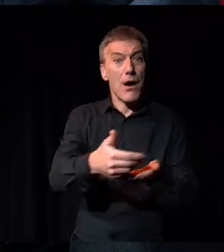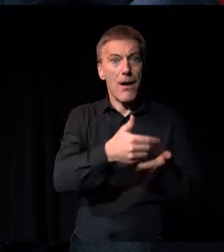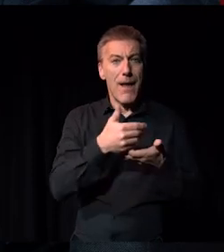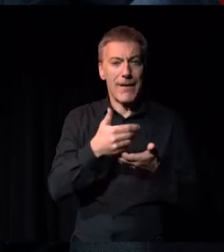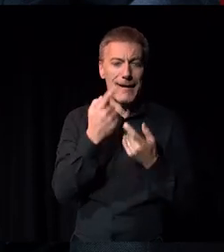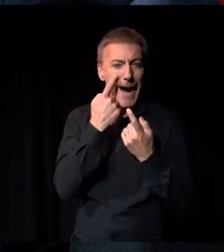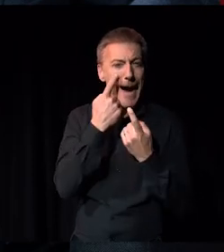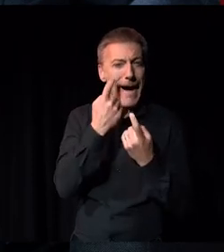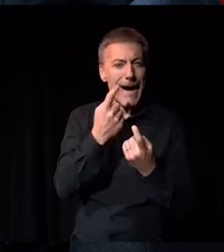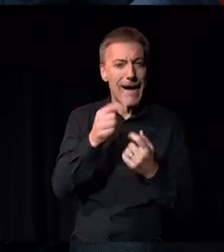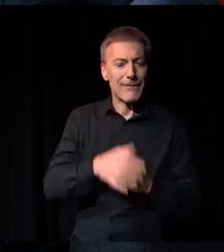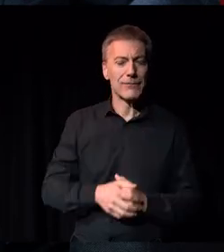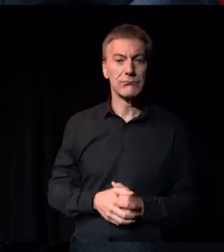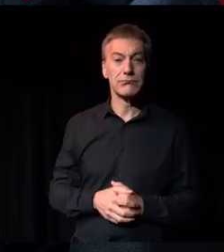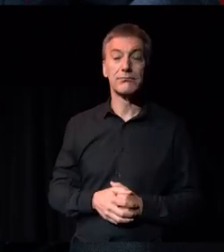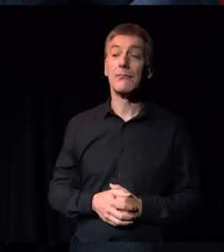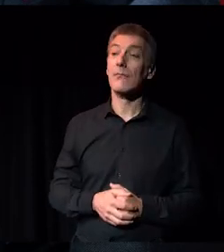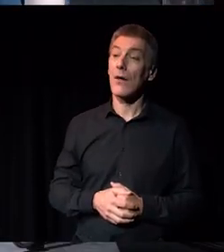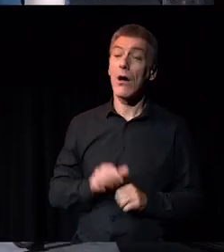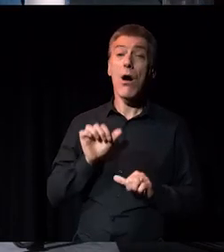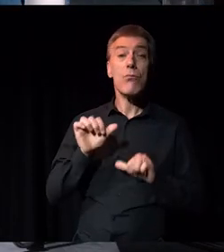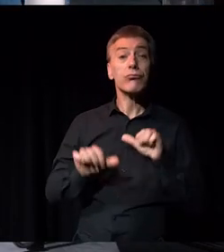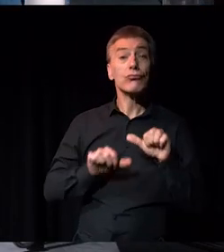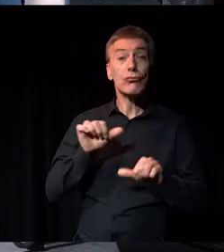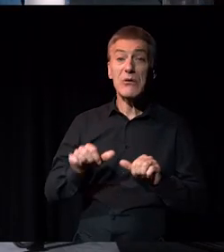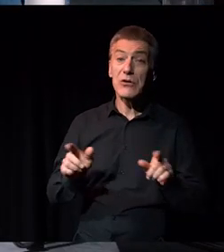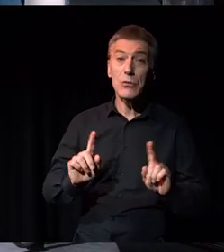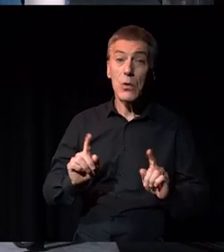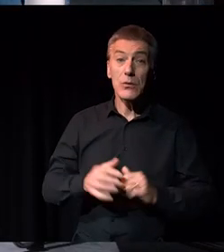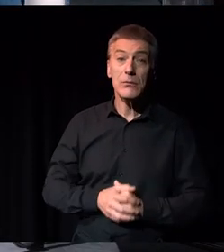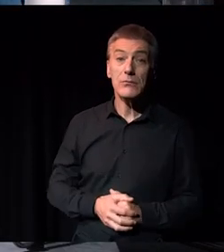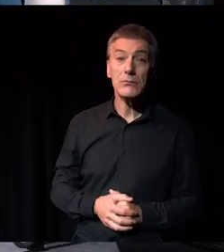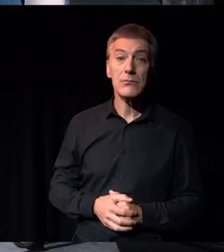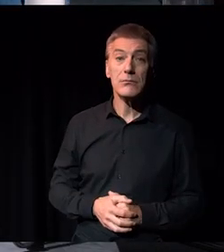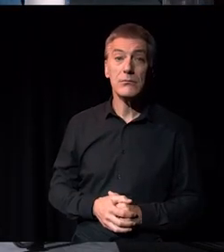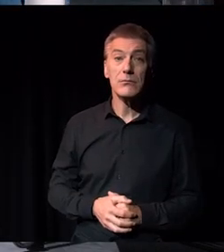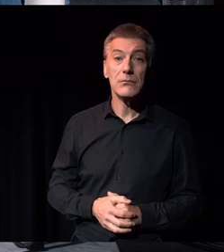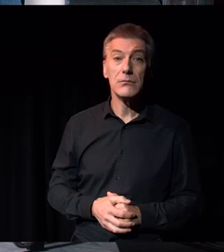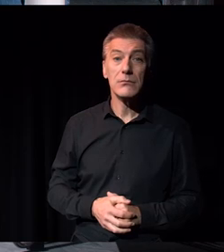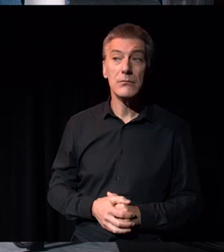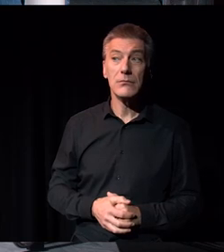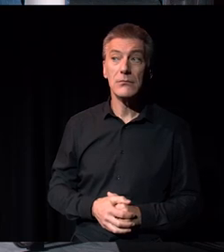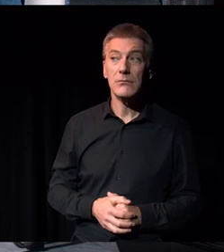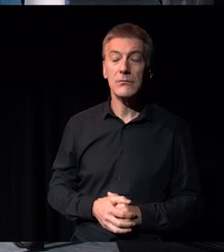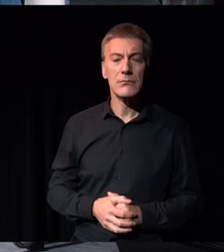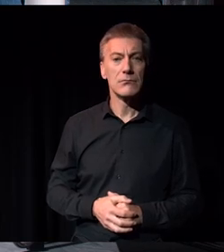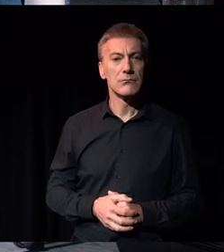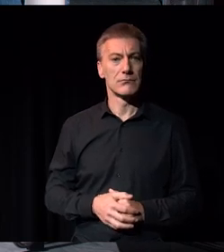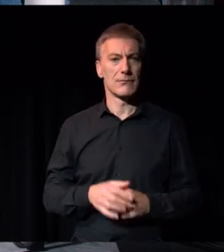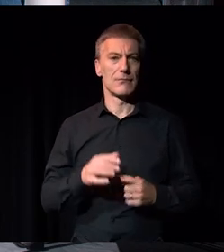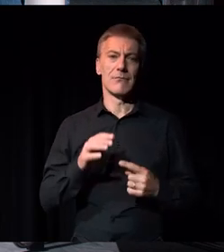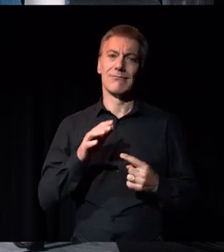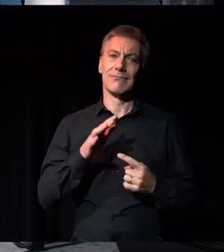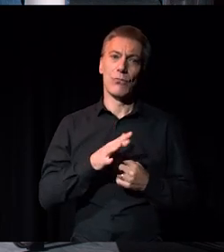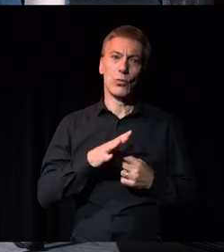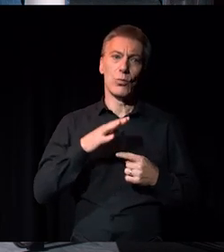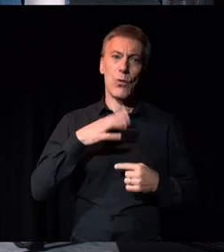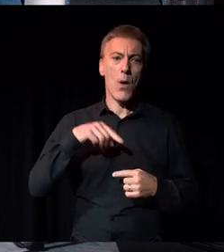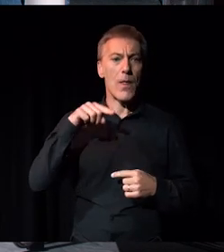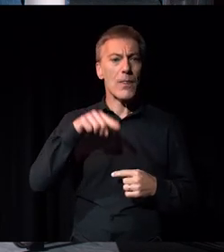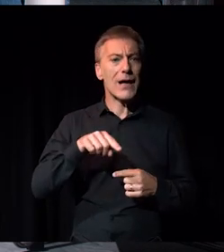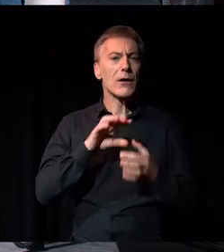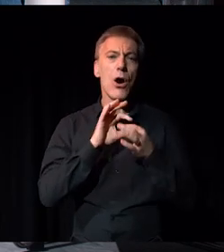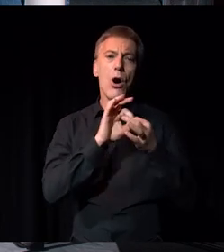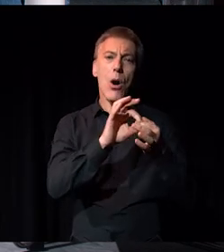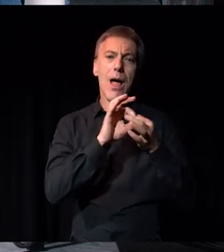care. And what kind of process did that involve? Well, we wanted it to be a very collaborative approach working with the